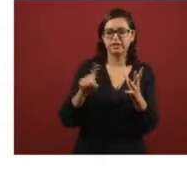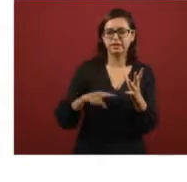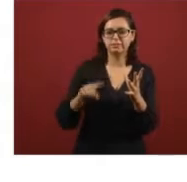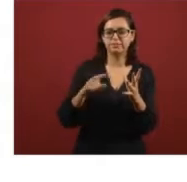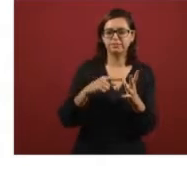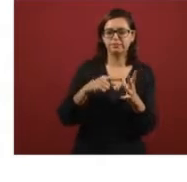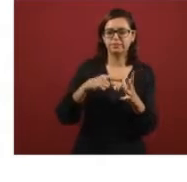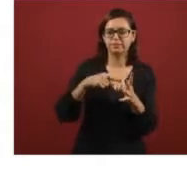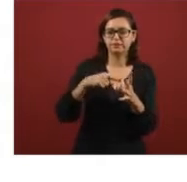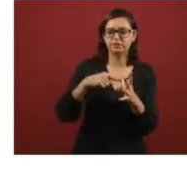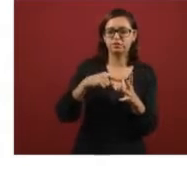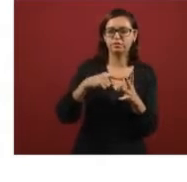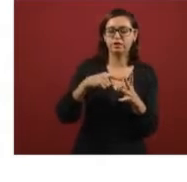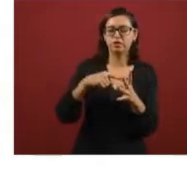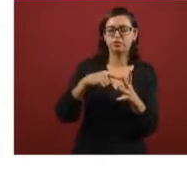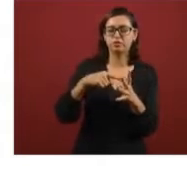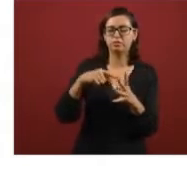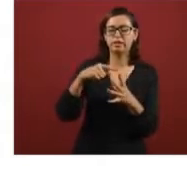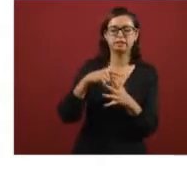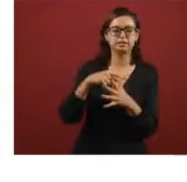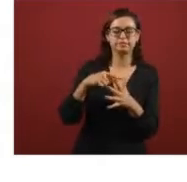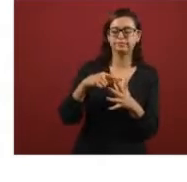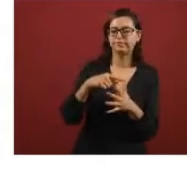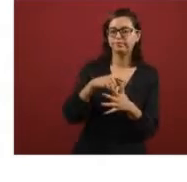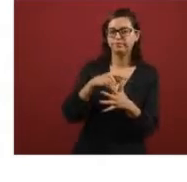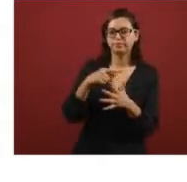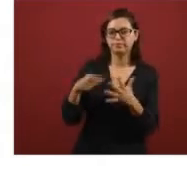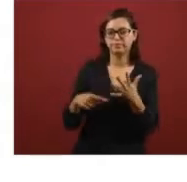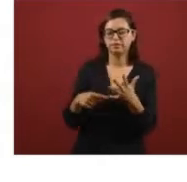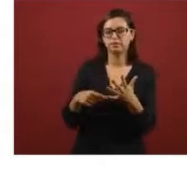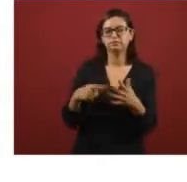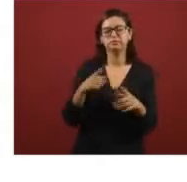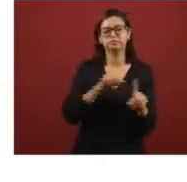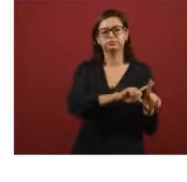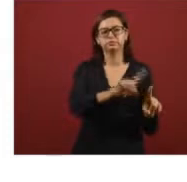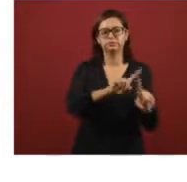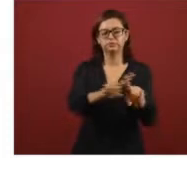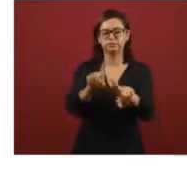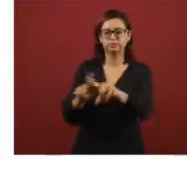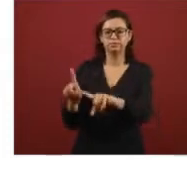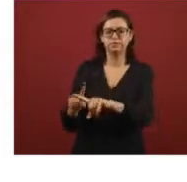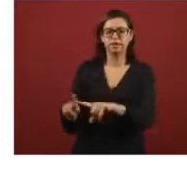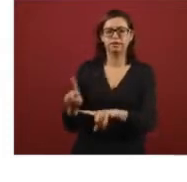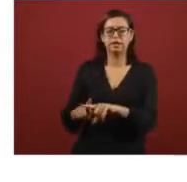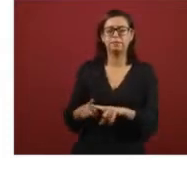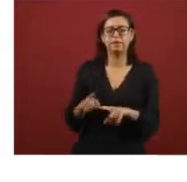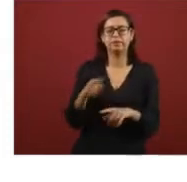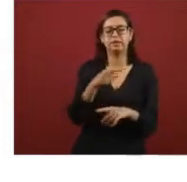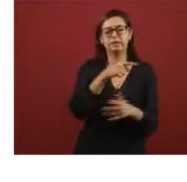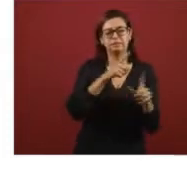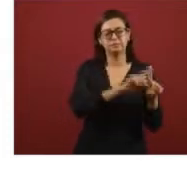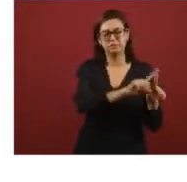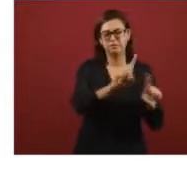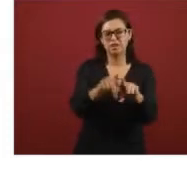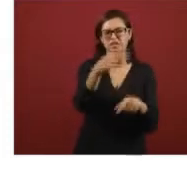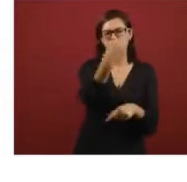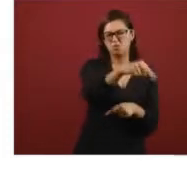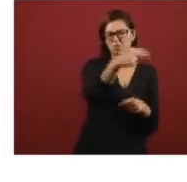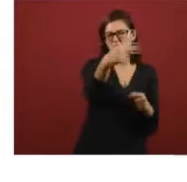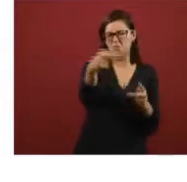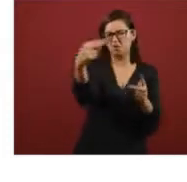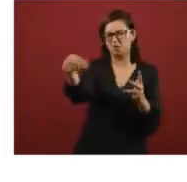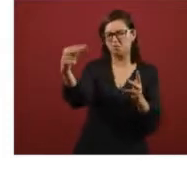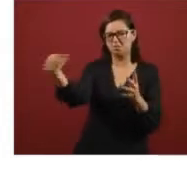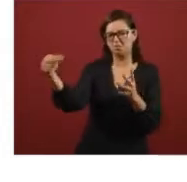in December we're going to start we're going to have various um pits are